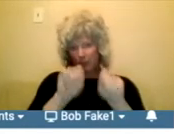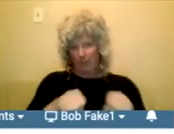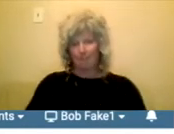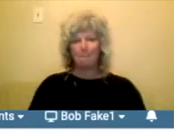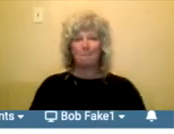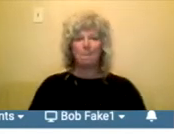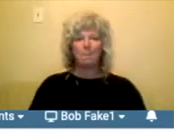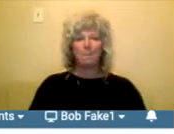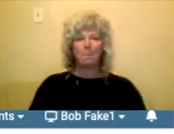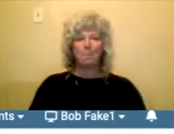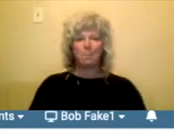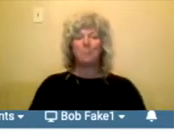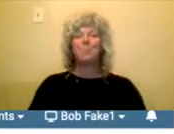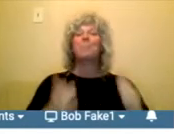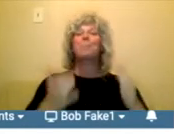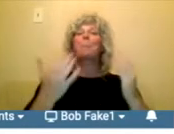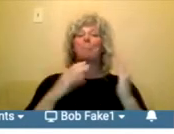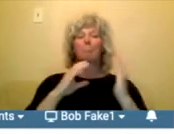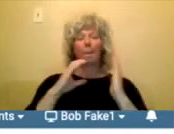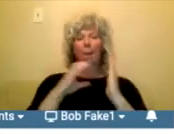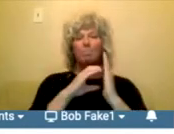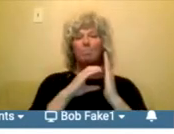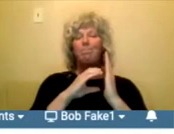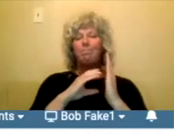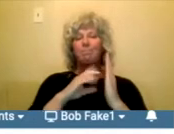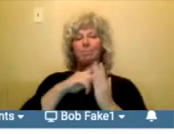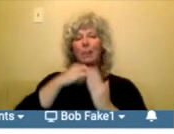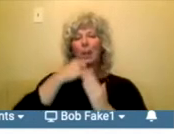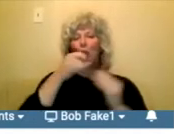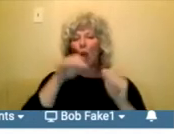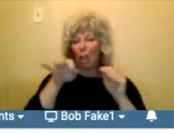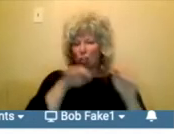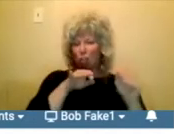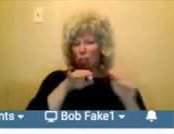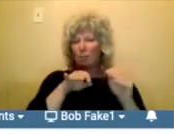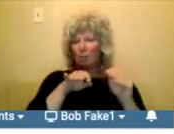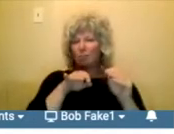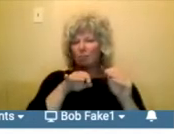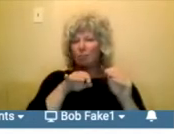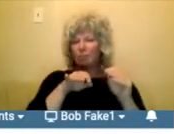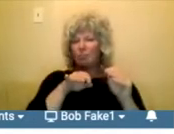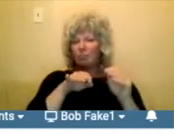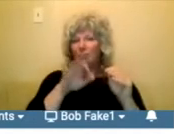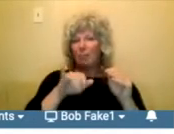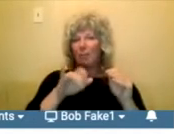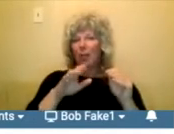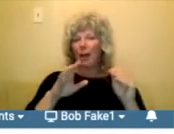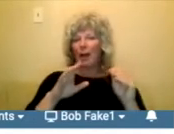And then project description. So this is the bulk of your application.